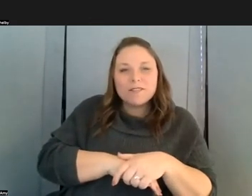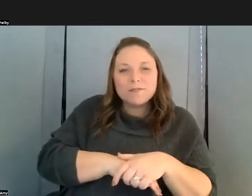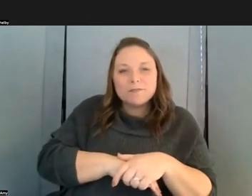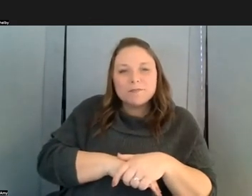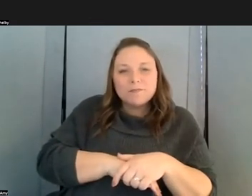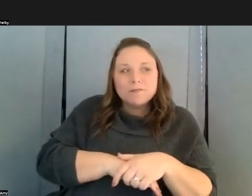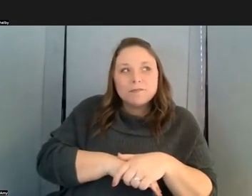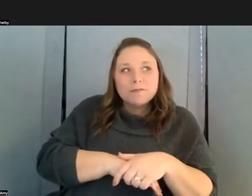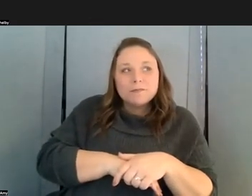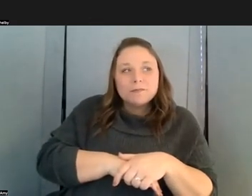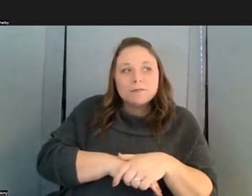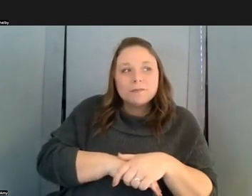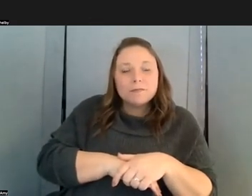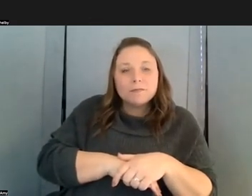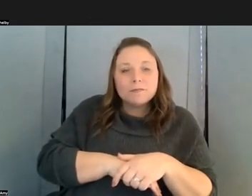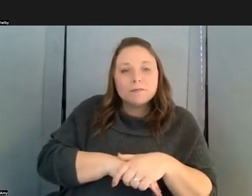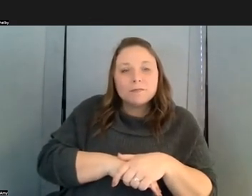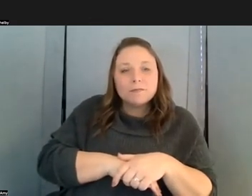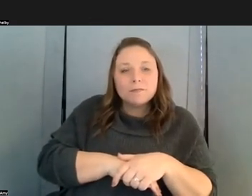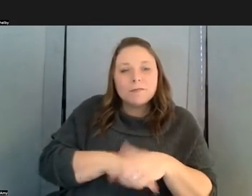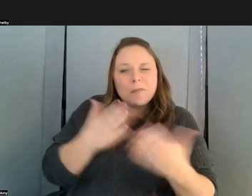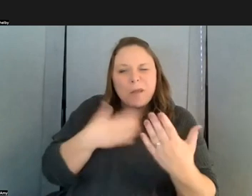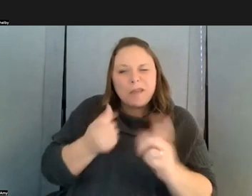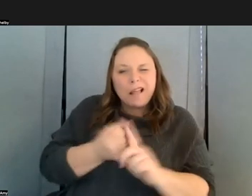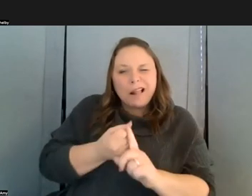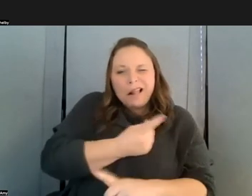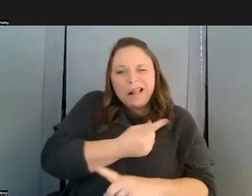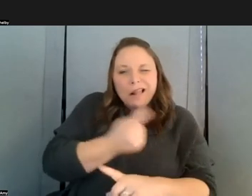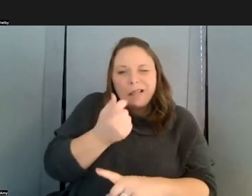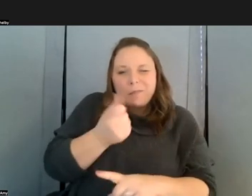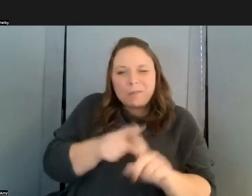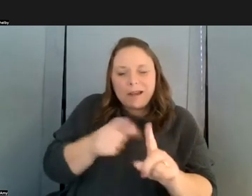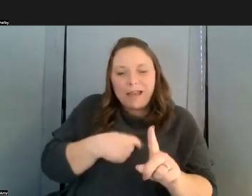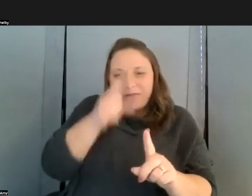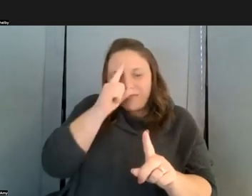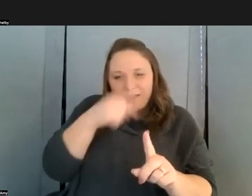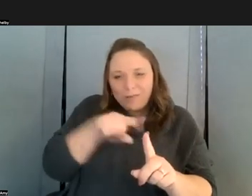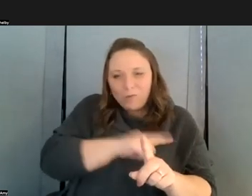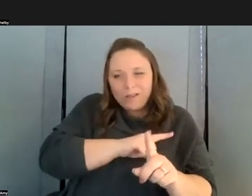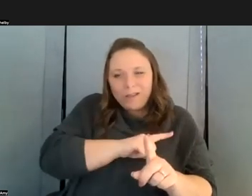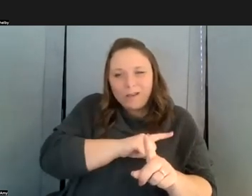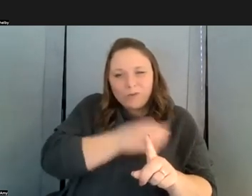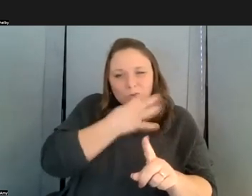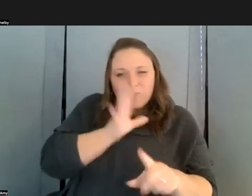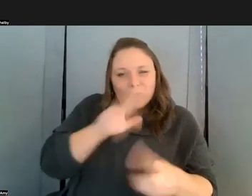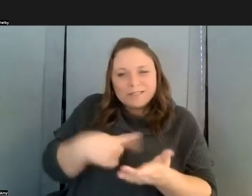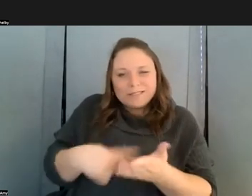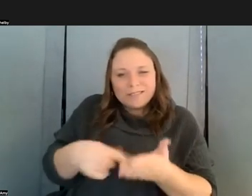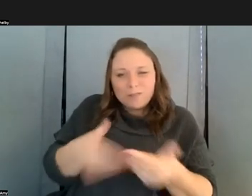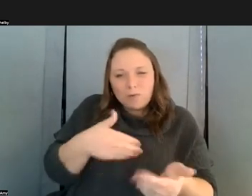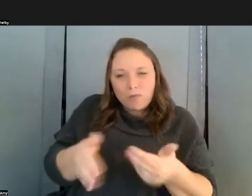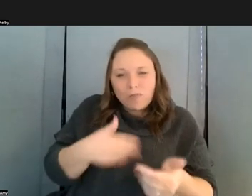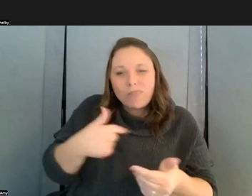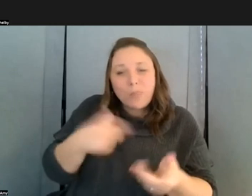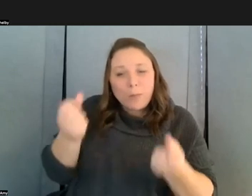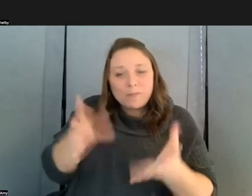um yeah i might be bending the topic a little bit but i but i think we're kind of headed in this direction anyway uh um i have a lot of students i